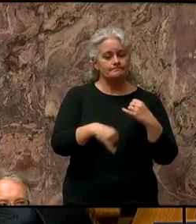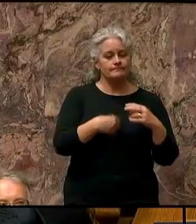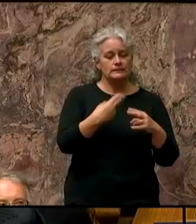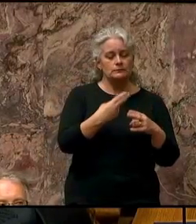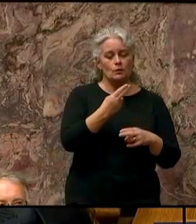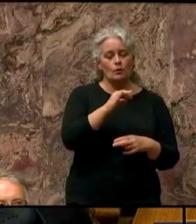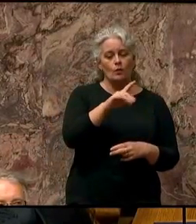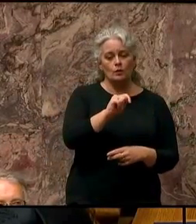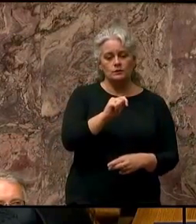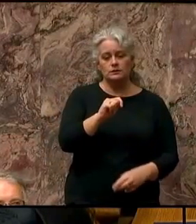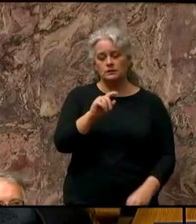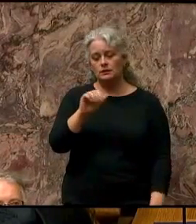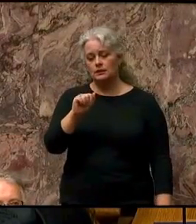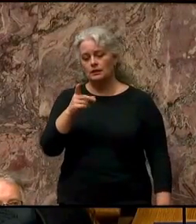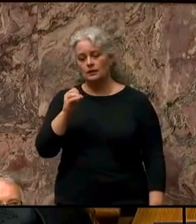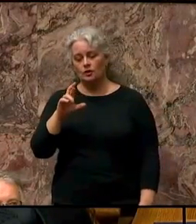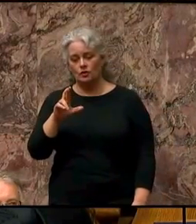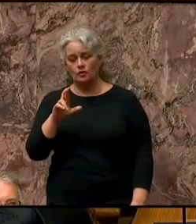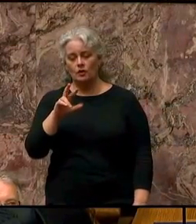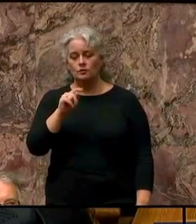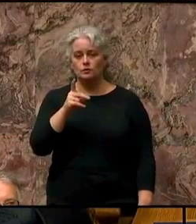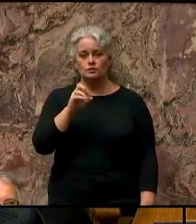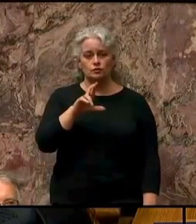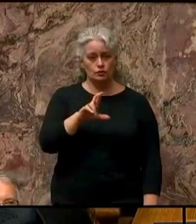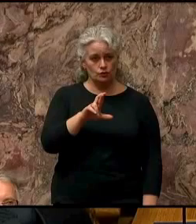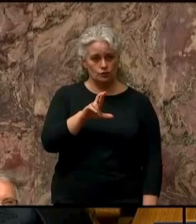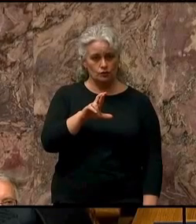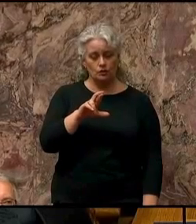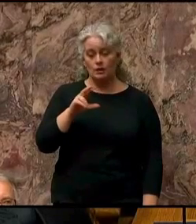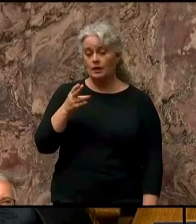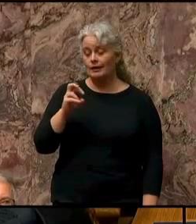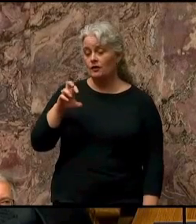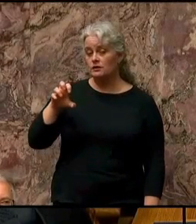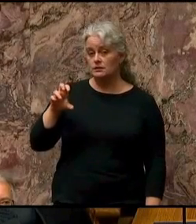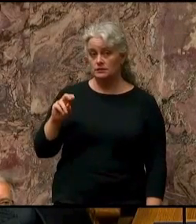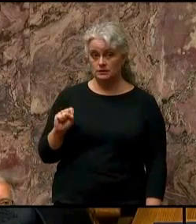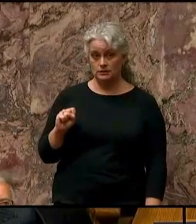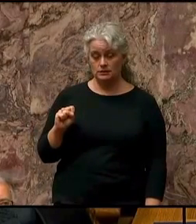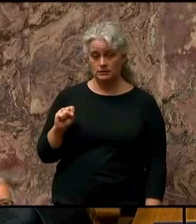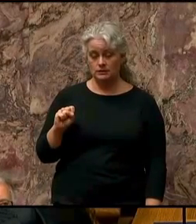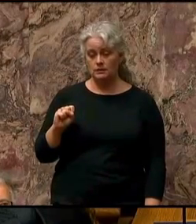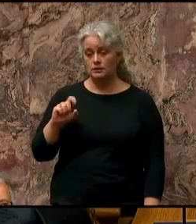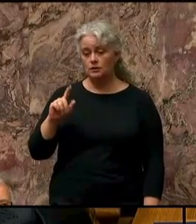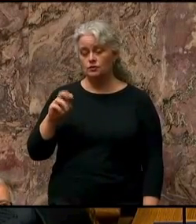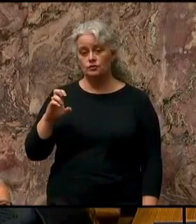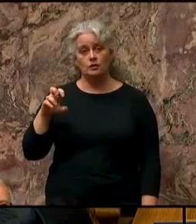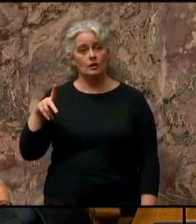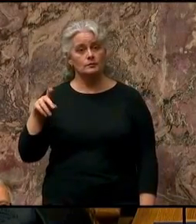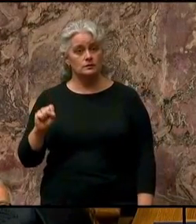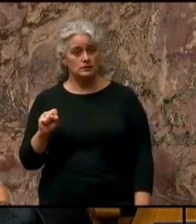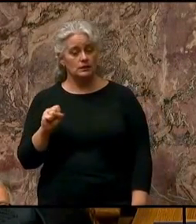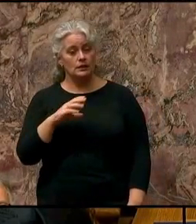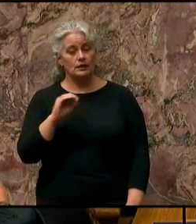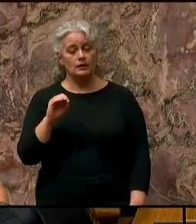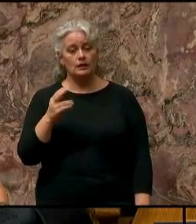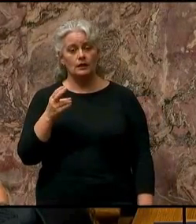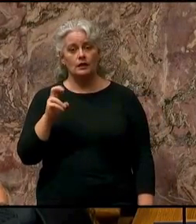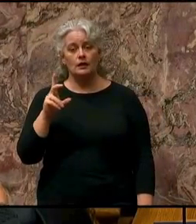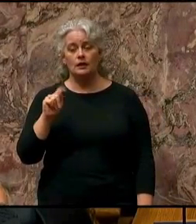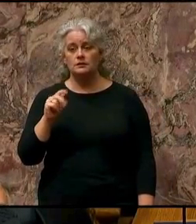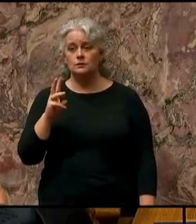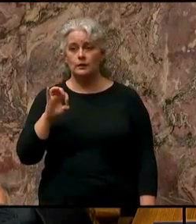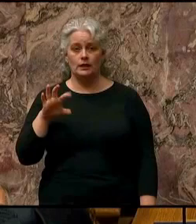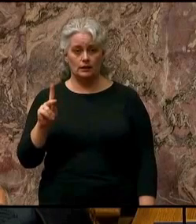Adler, Jack Tulster, Gordon Harris, Morris Cherdsatz, and Alan Hustwick.